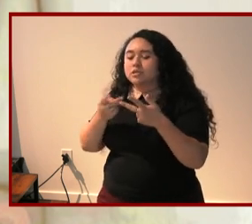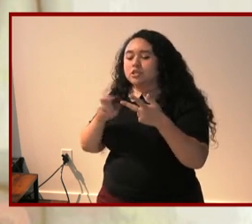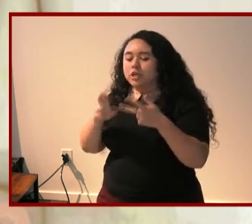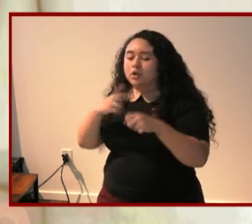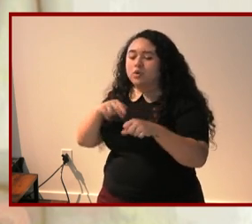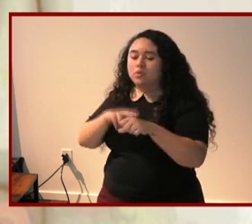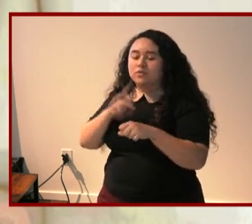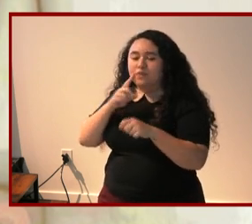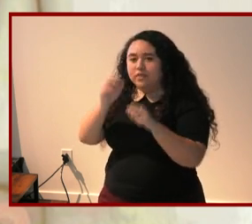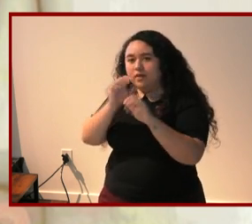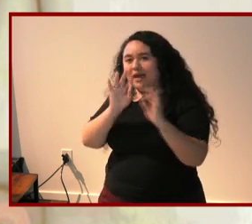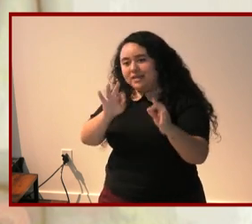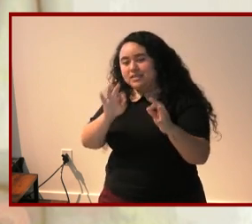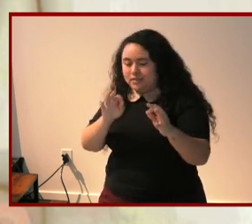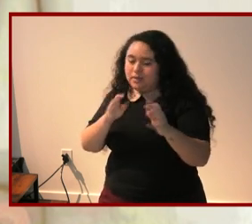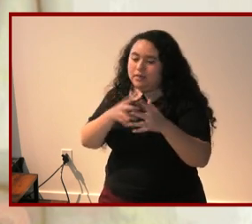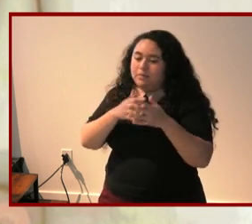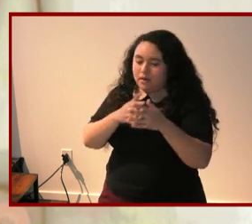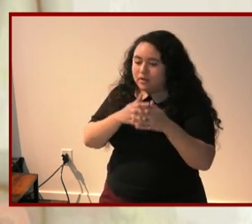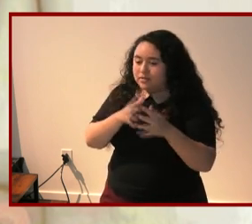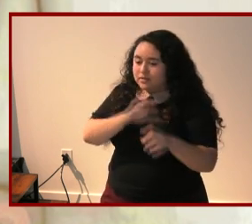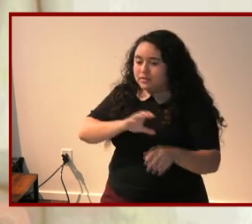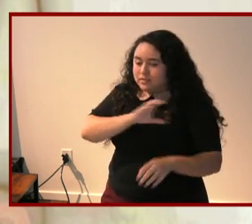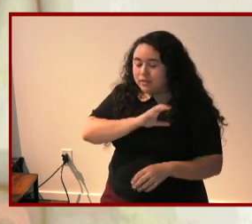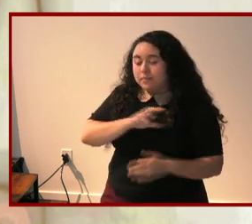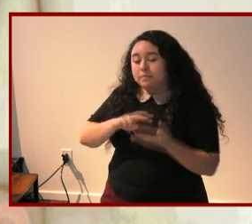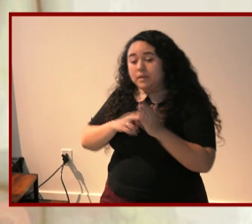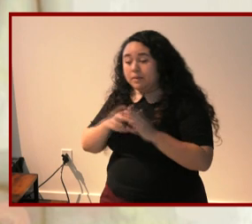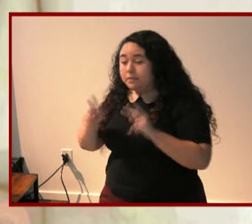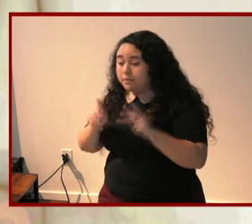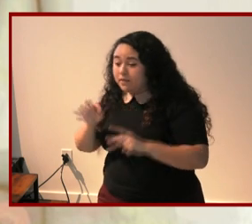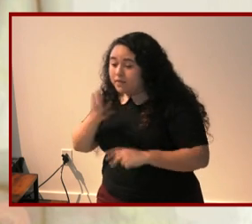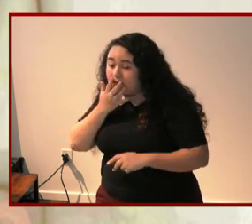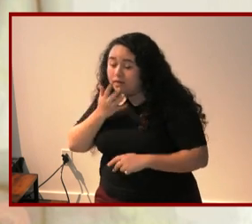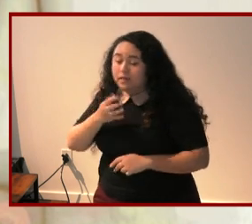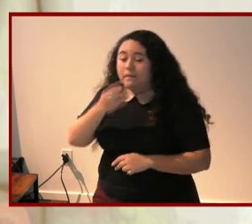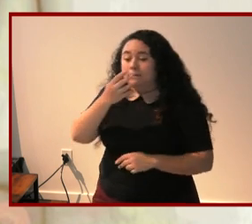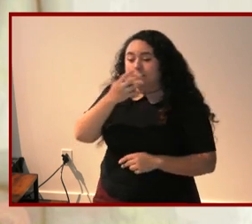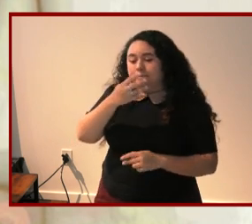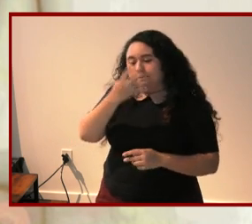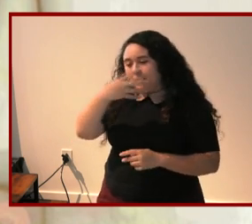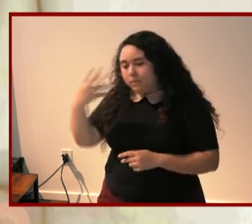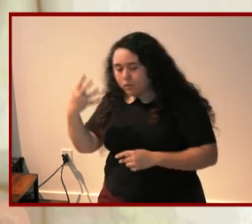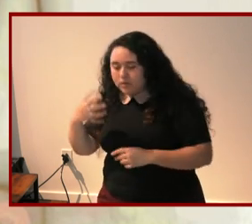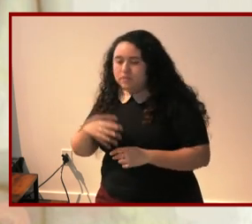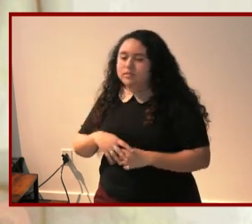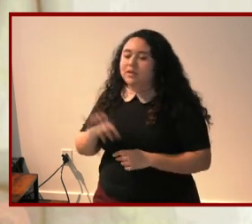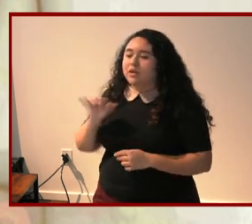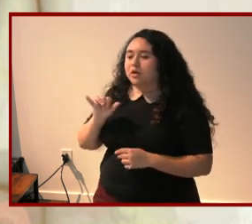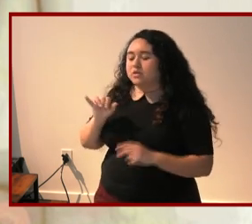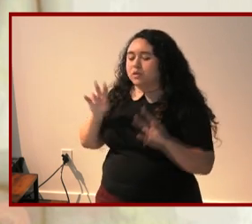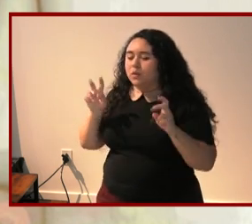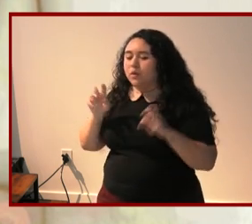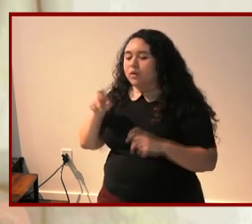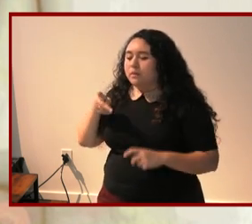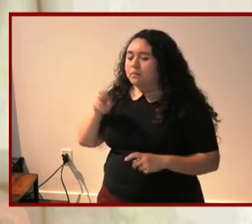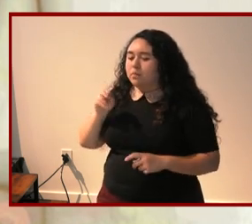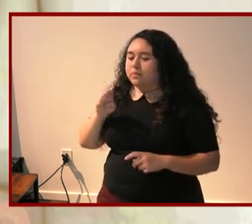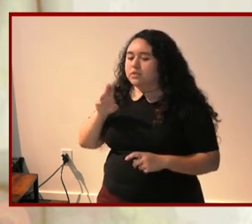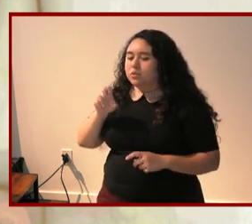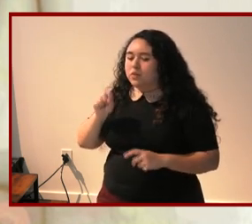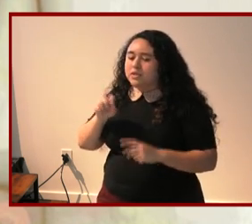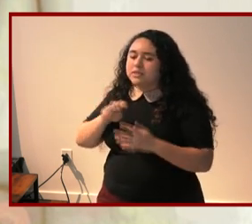people of color poor people migrants and so-called promiscuous women were among those labeled feeble-minded